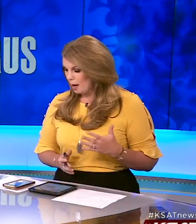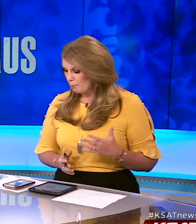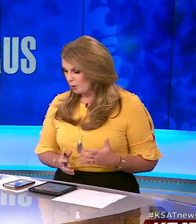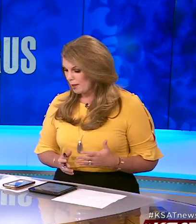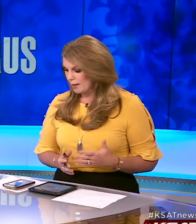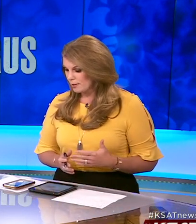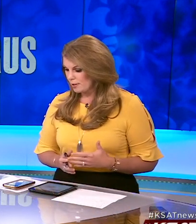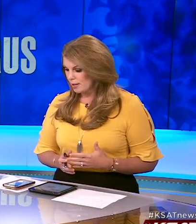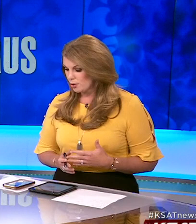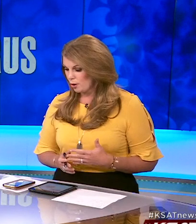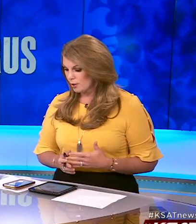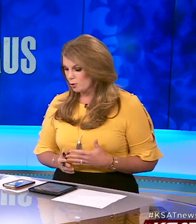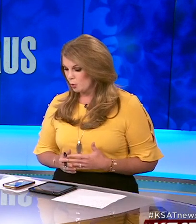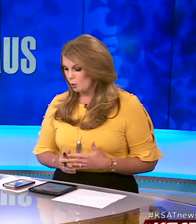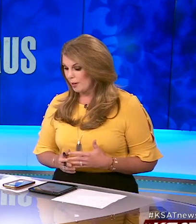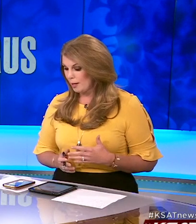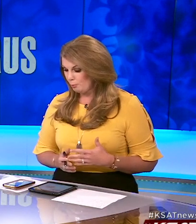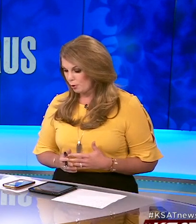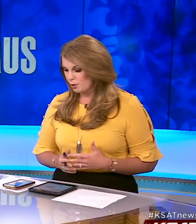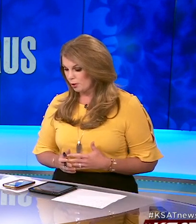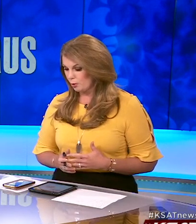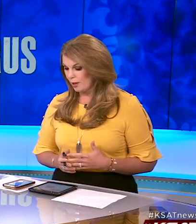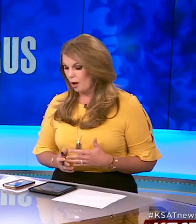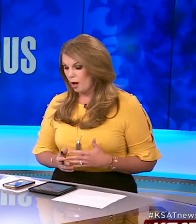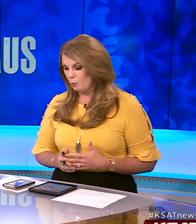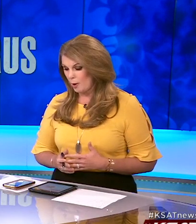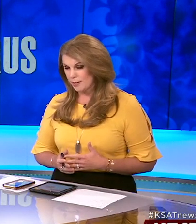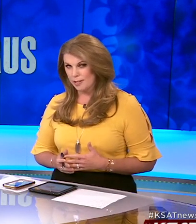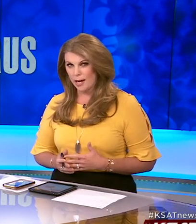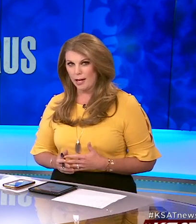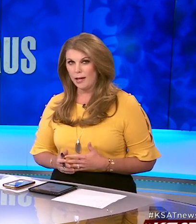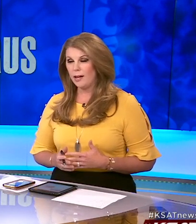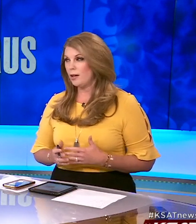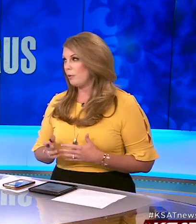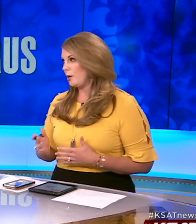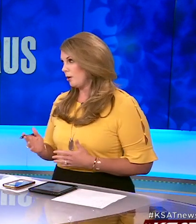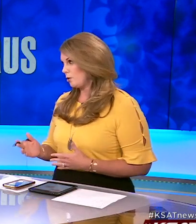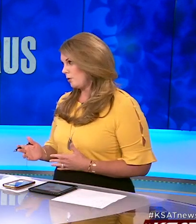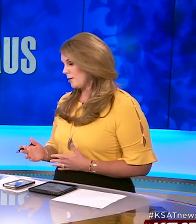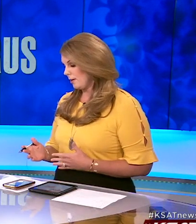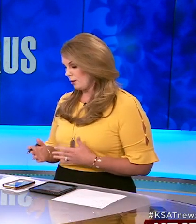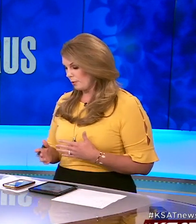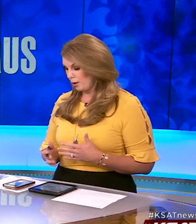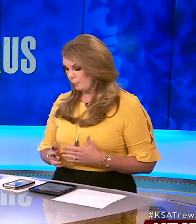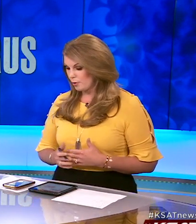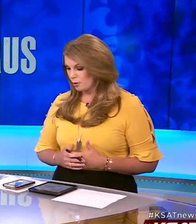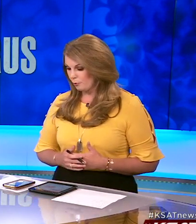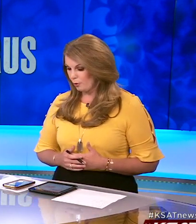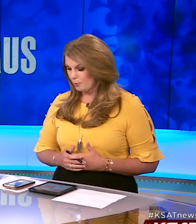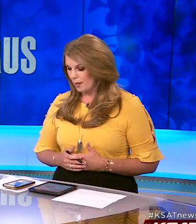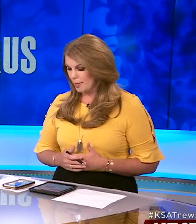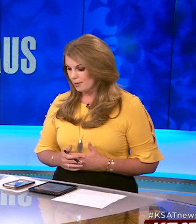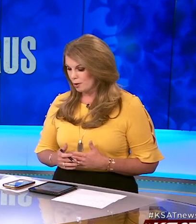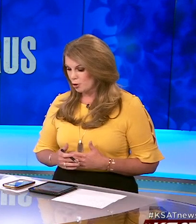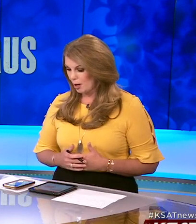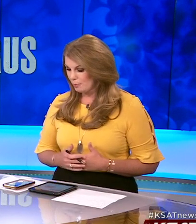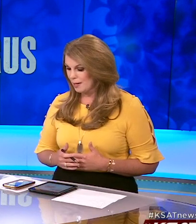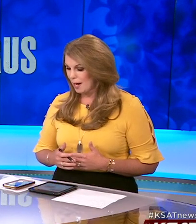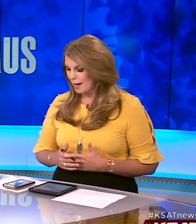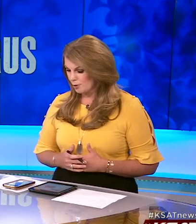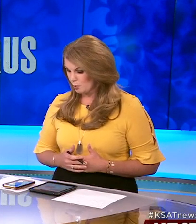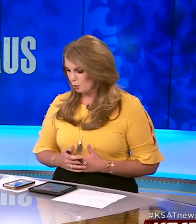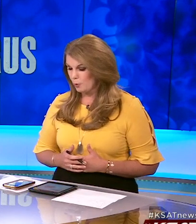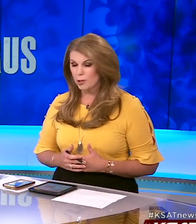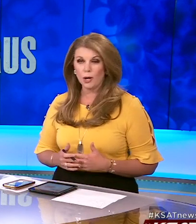now. Bernie ISD started school in-person learning on Wednesday. Here we are two days later with that first confirmed case at